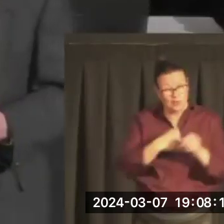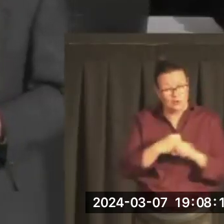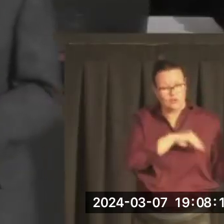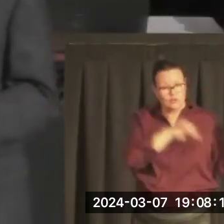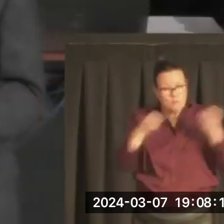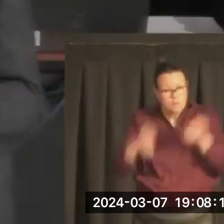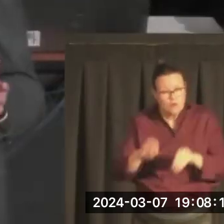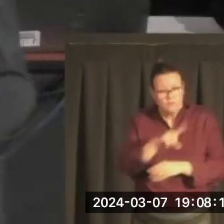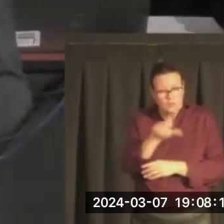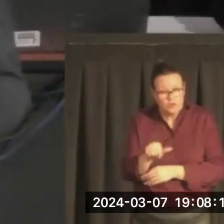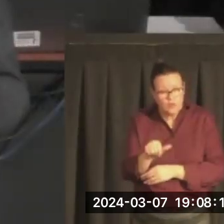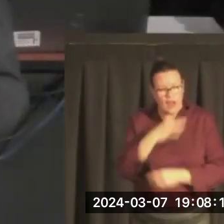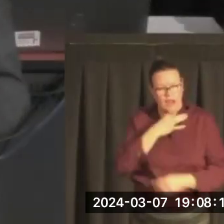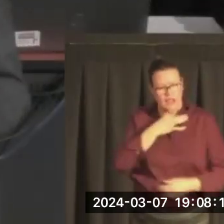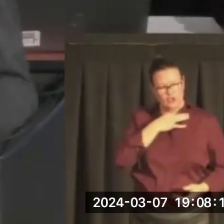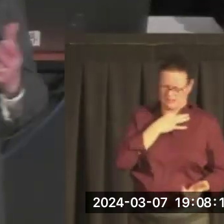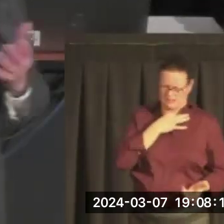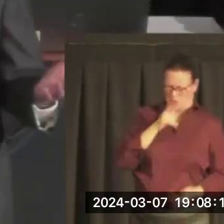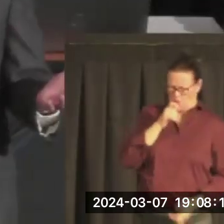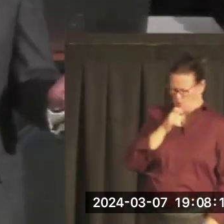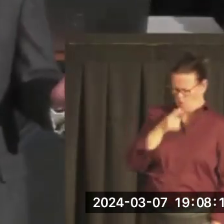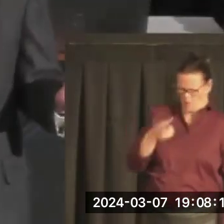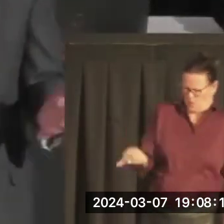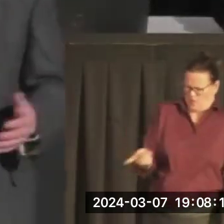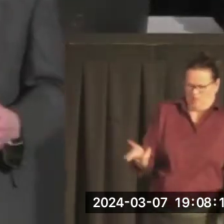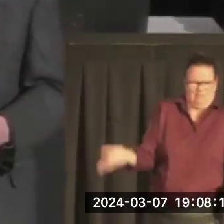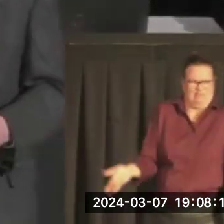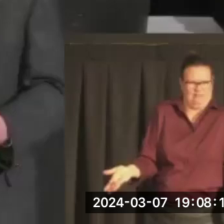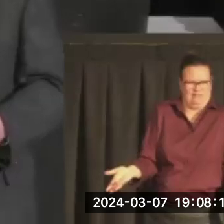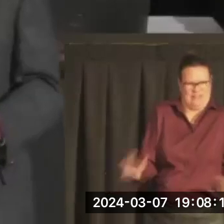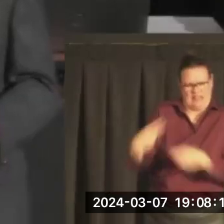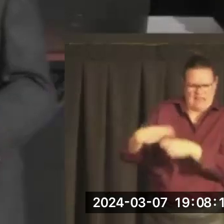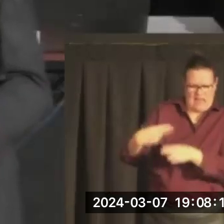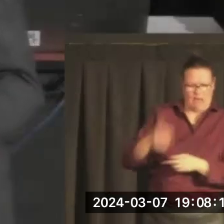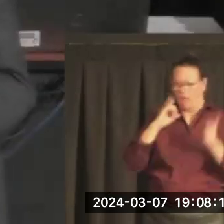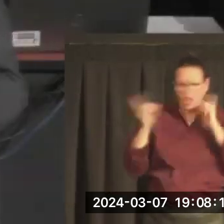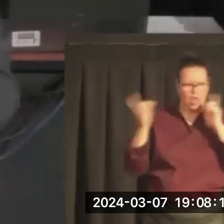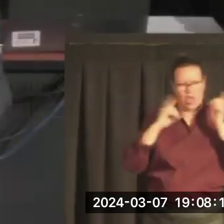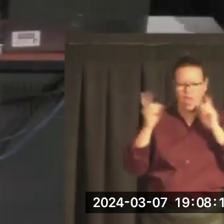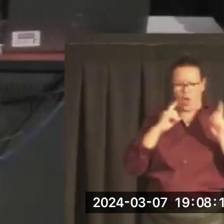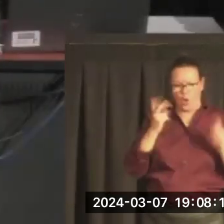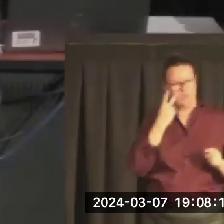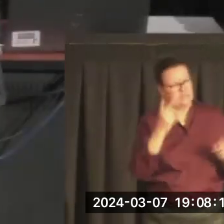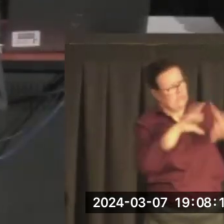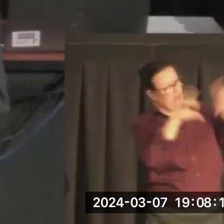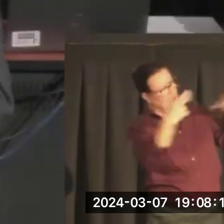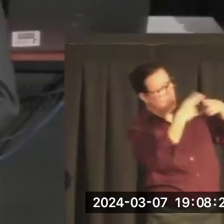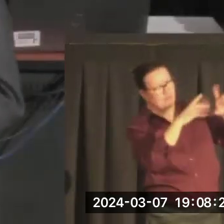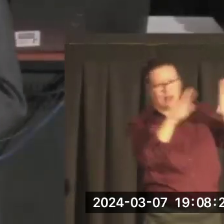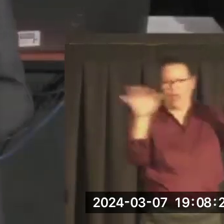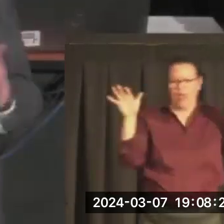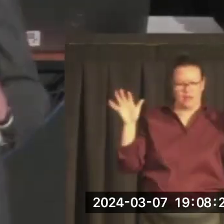and one must wonder from time to time, well, who the heck was Mike Mansfield? I mean, everywhere we go, we see something about him, and